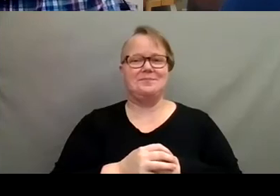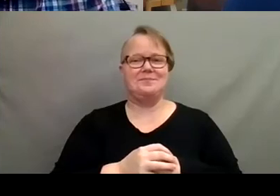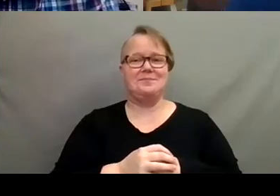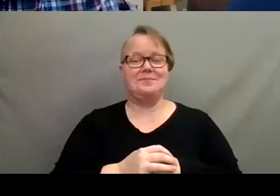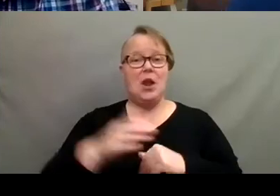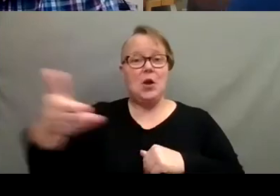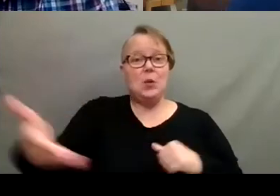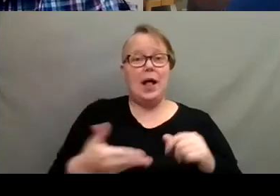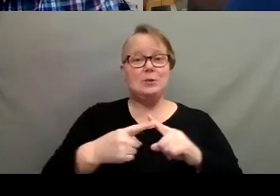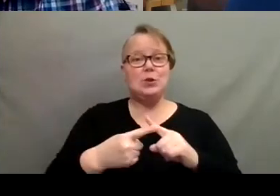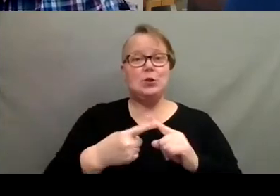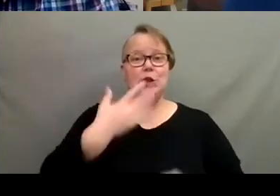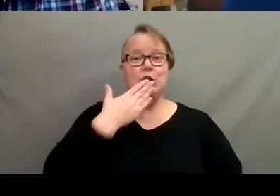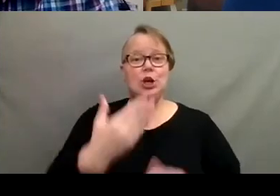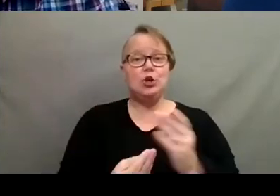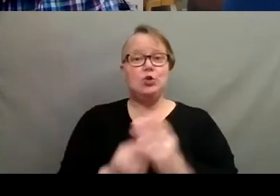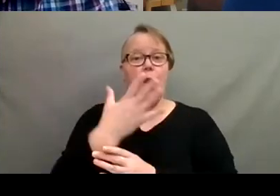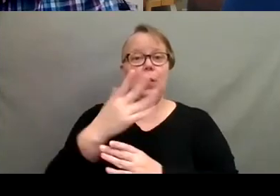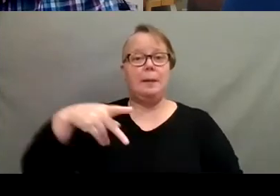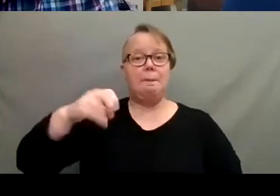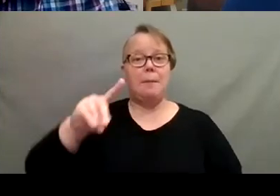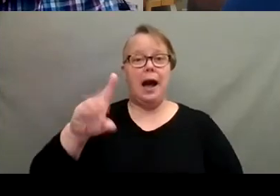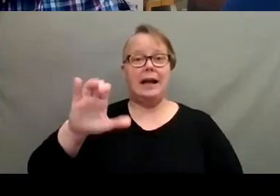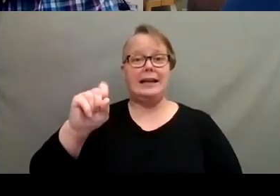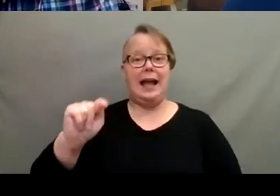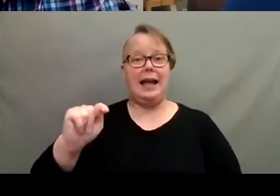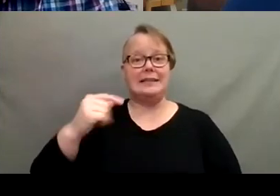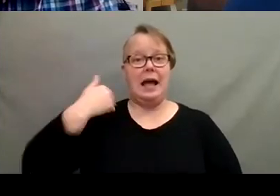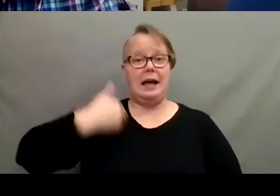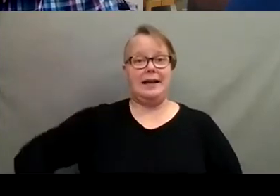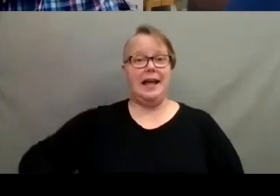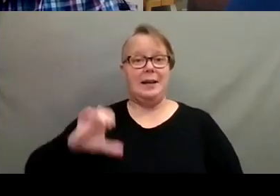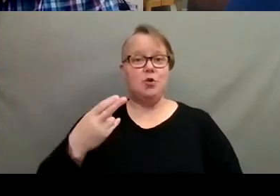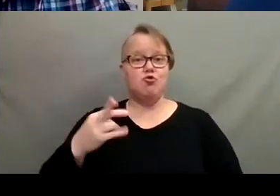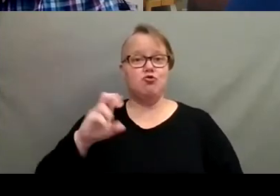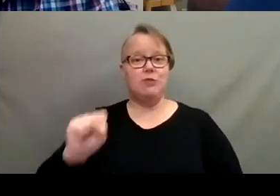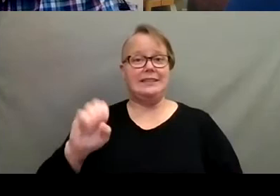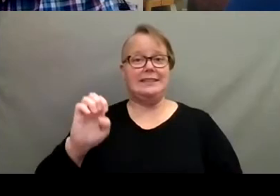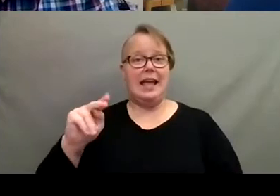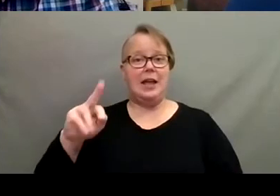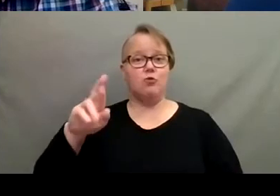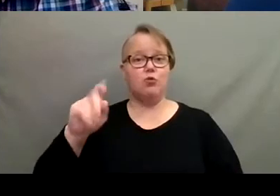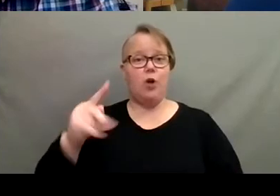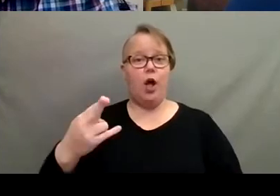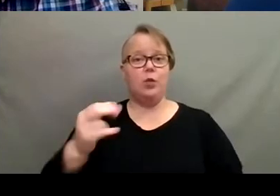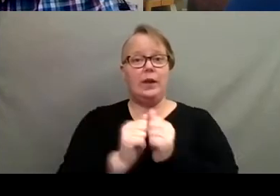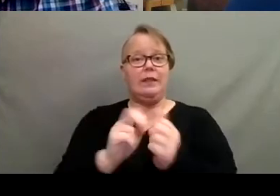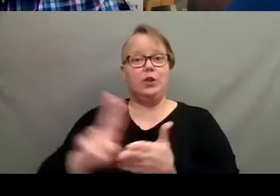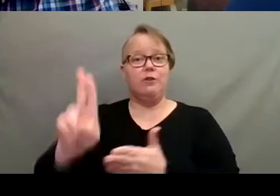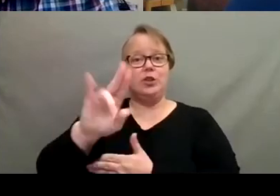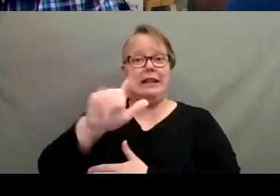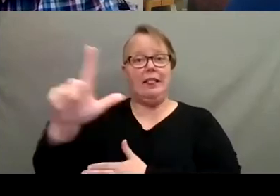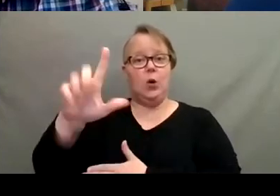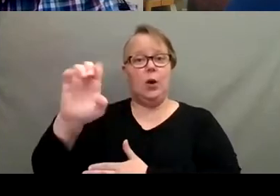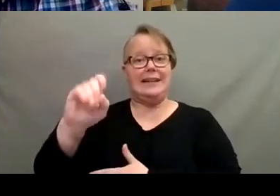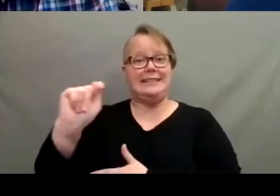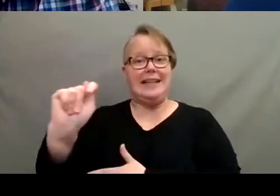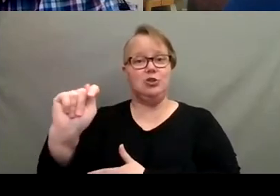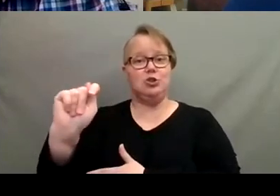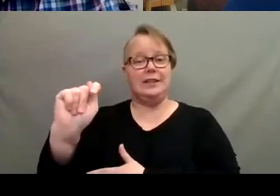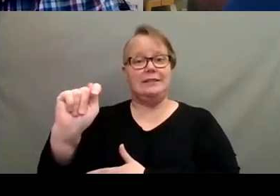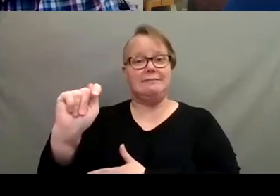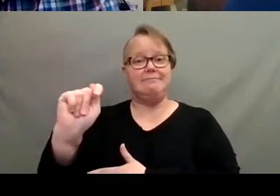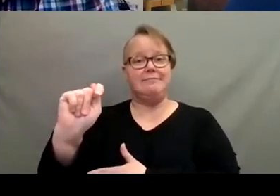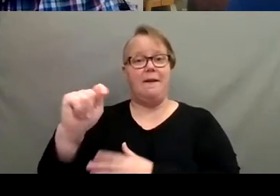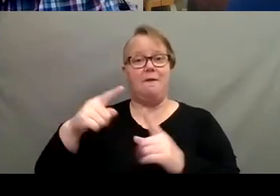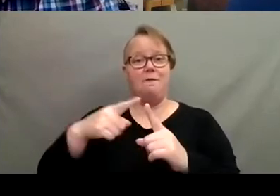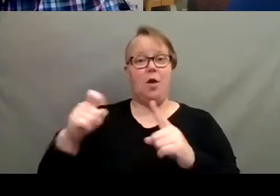Welcome to the Good Growing Podcast. I am Chris Enroth, horticulture educator with University of Illinois Extension, coming at